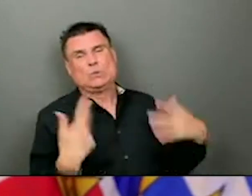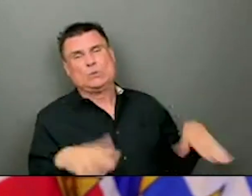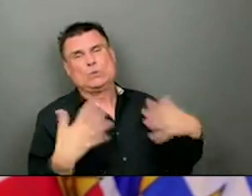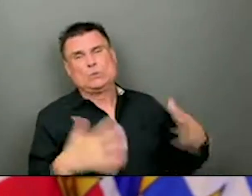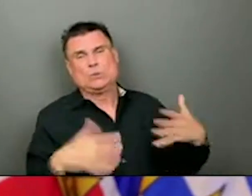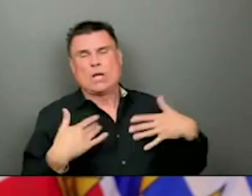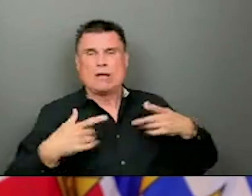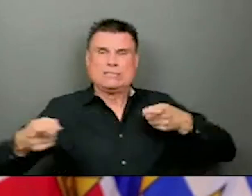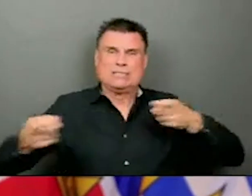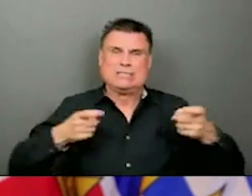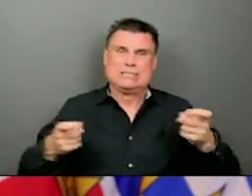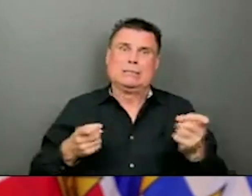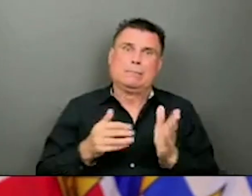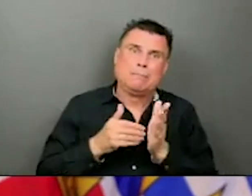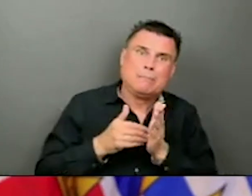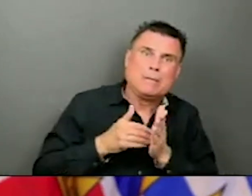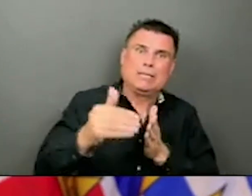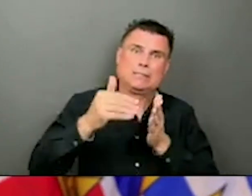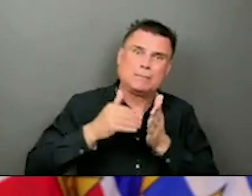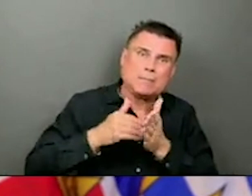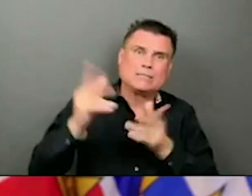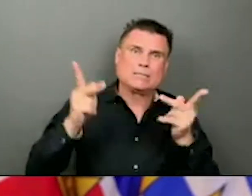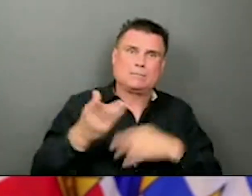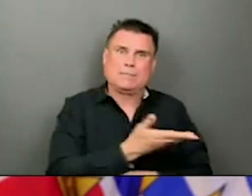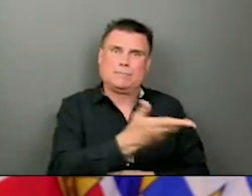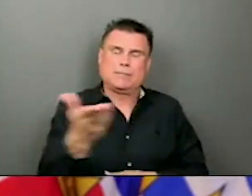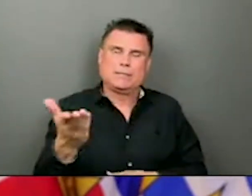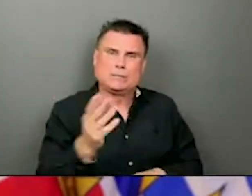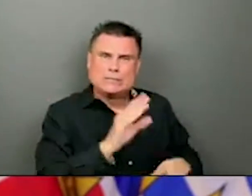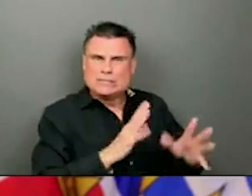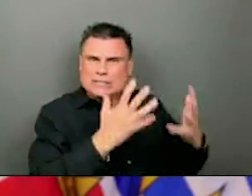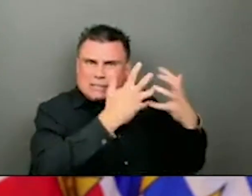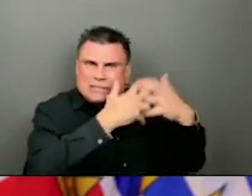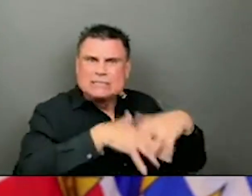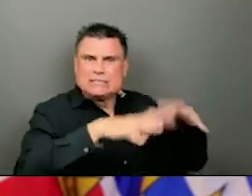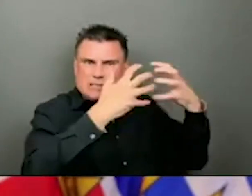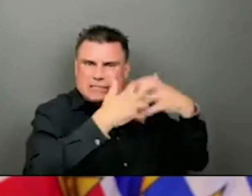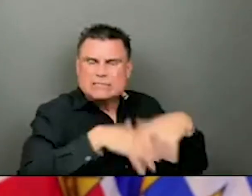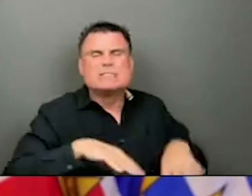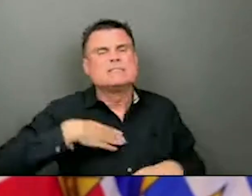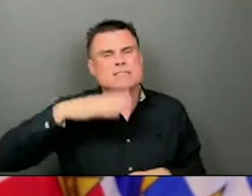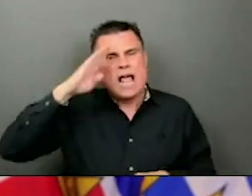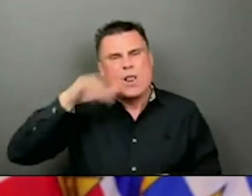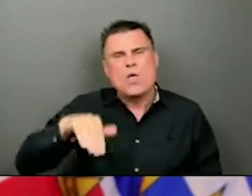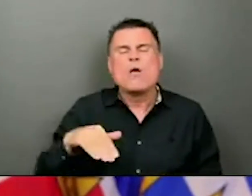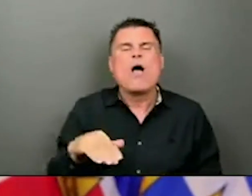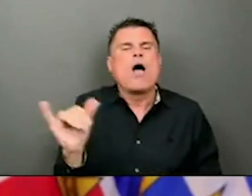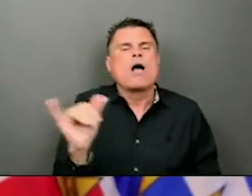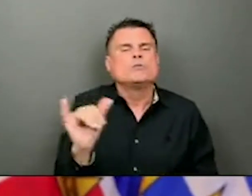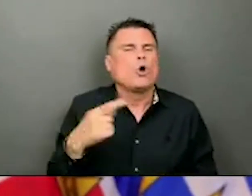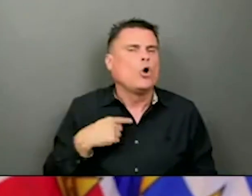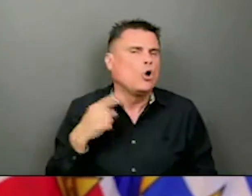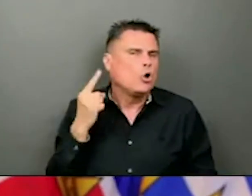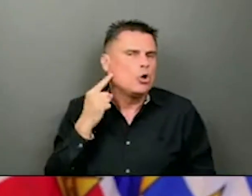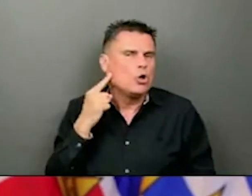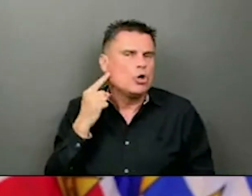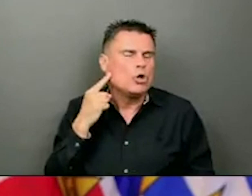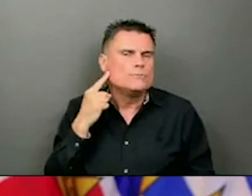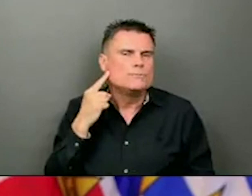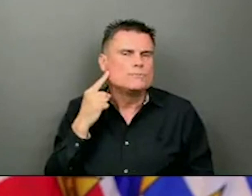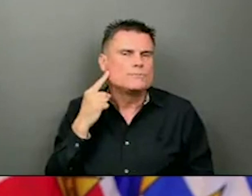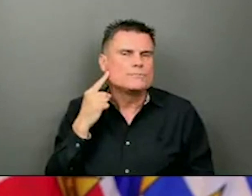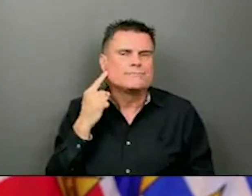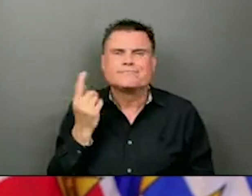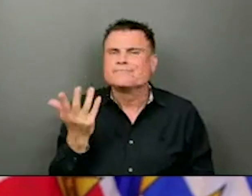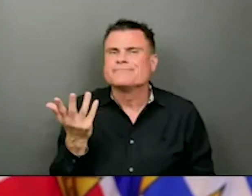understand there was some concerns where there was a blank screen and it was part of the system being updated. So